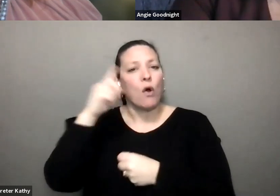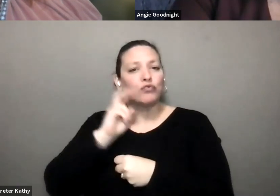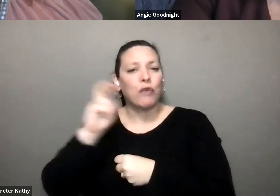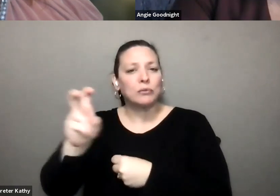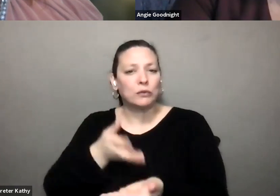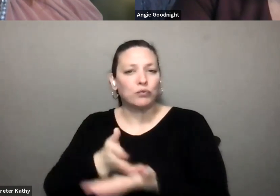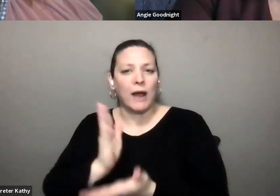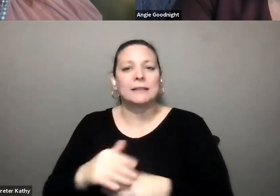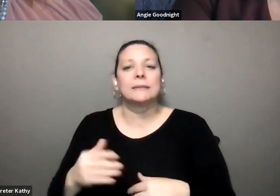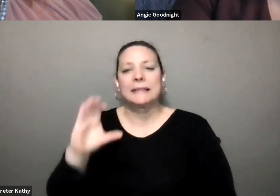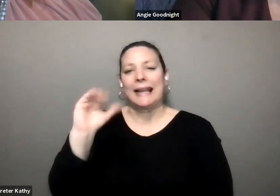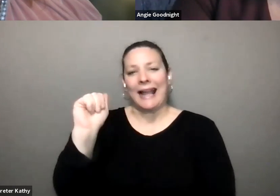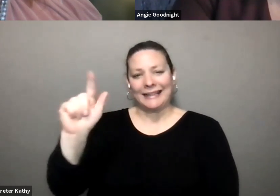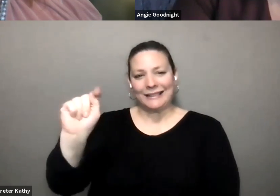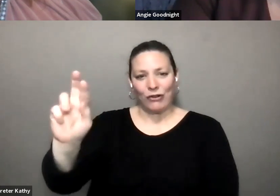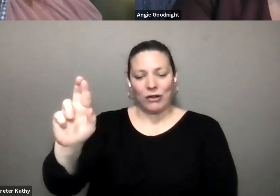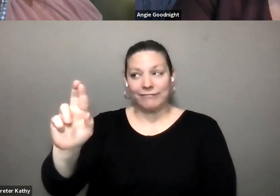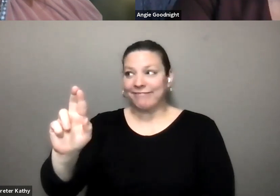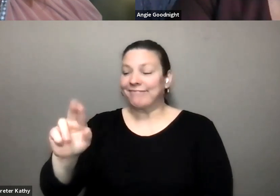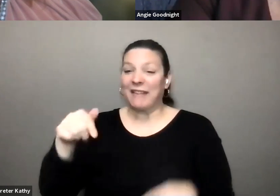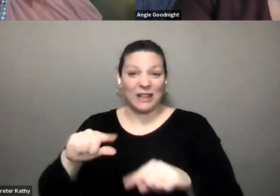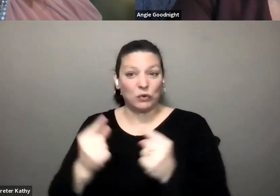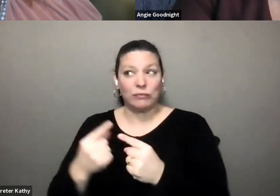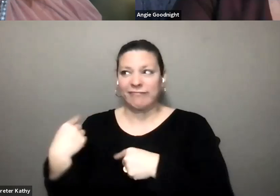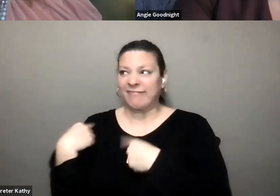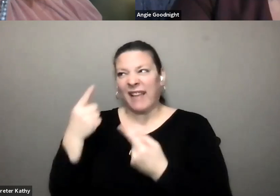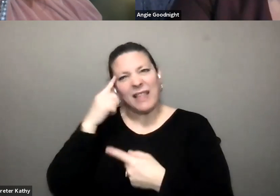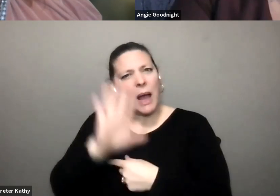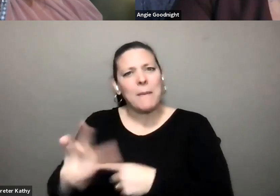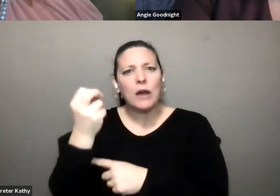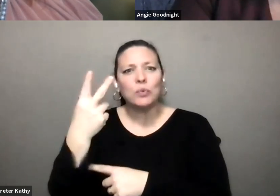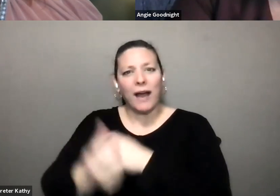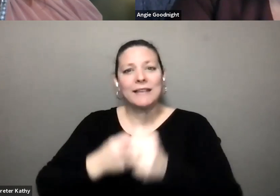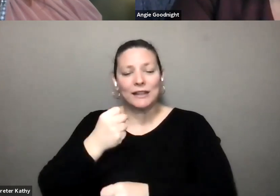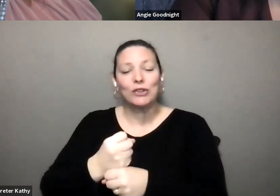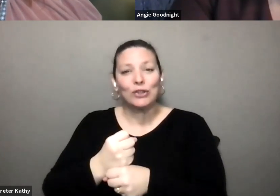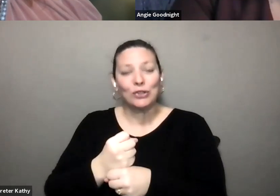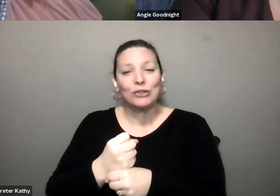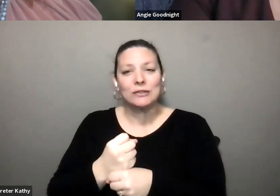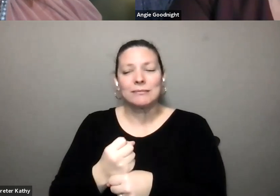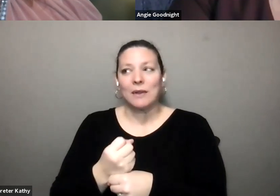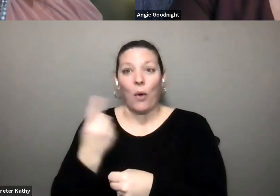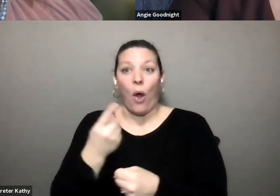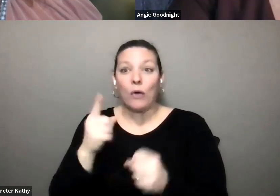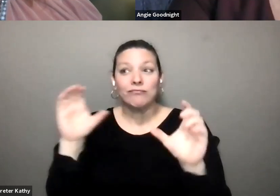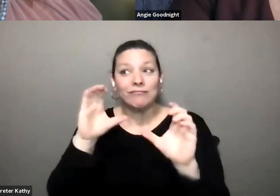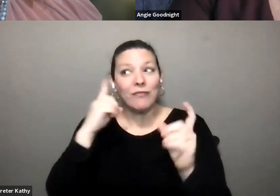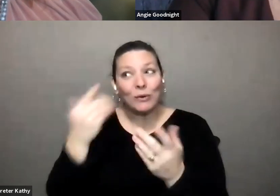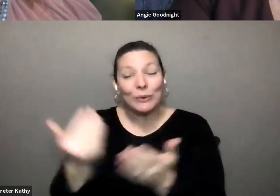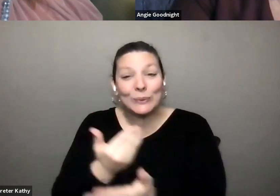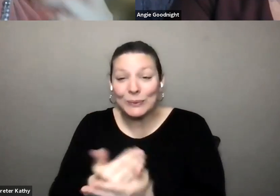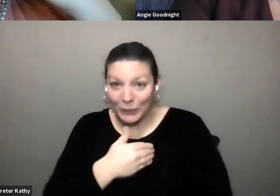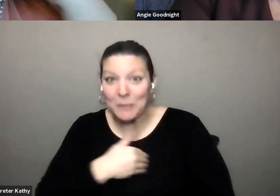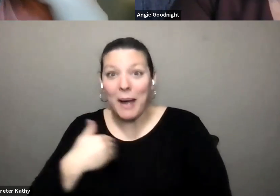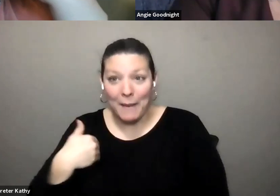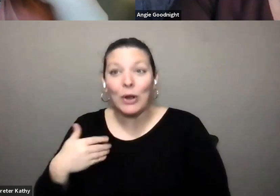the group has been around we discussed almost about 12 12 years um we're always looking for new members um